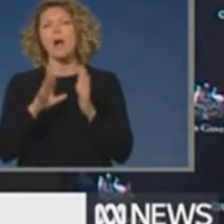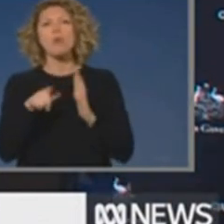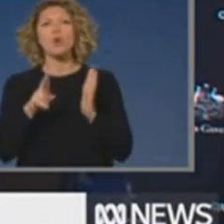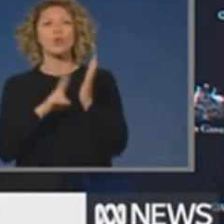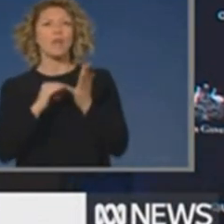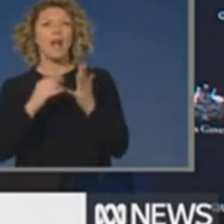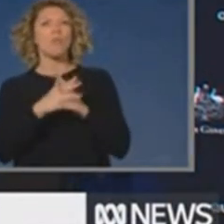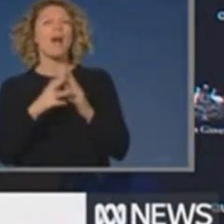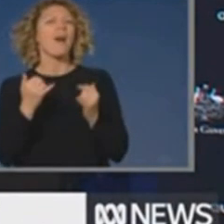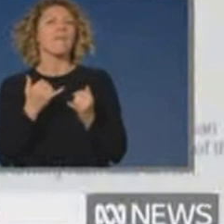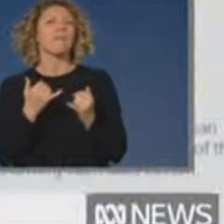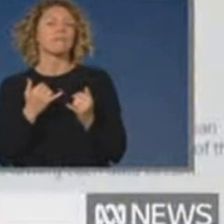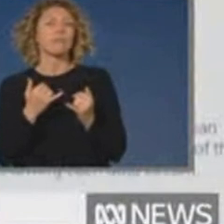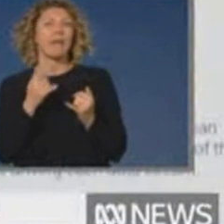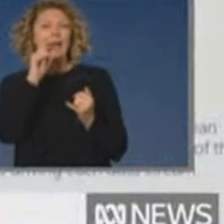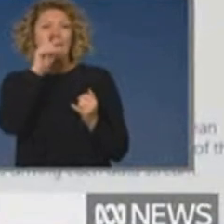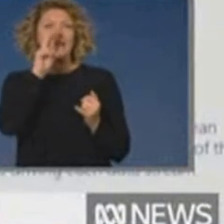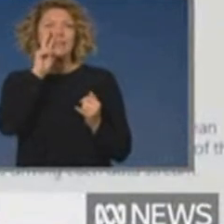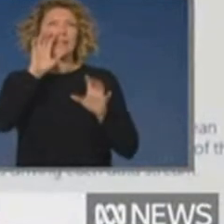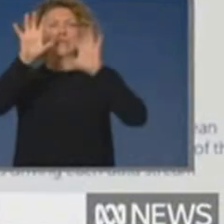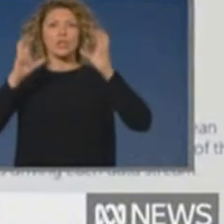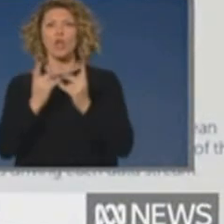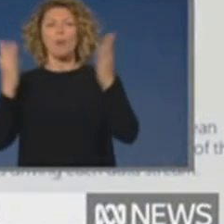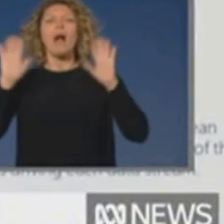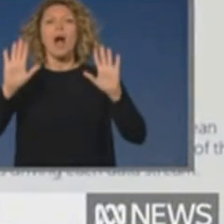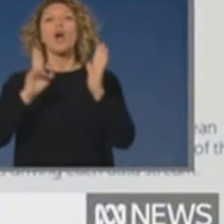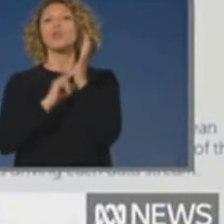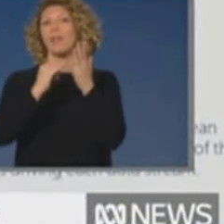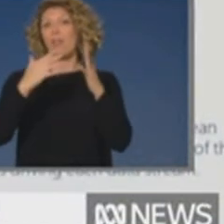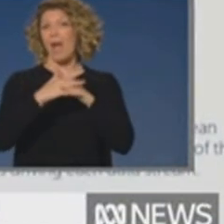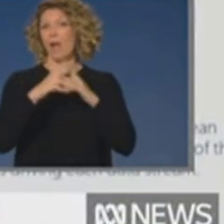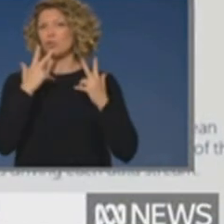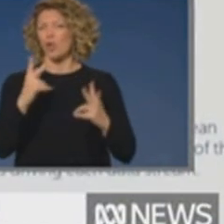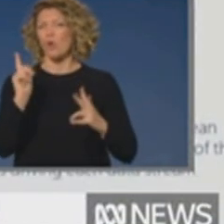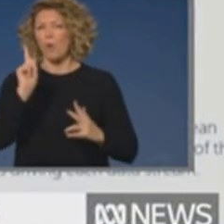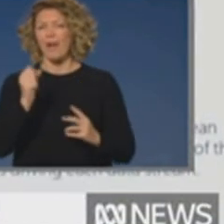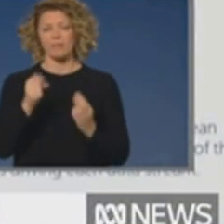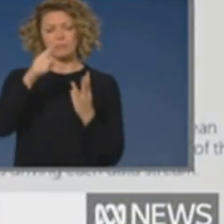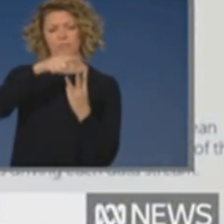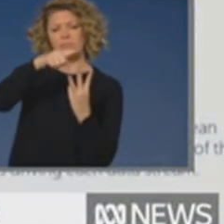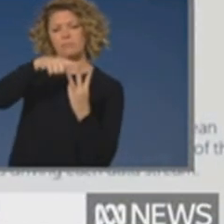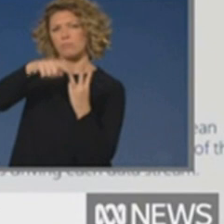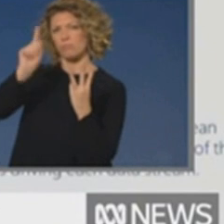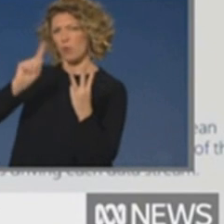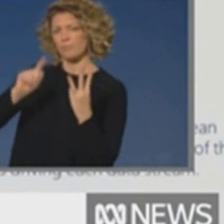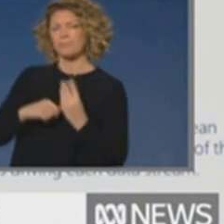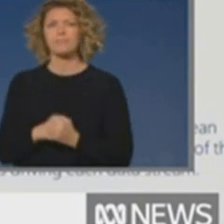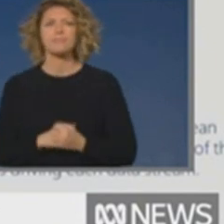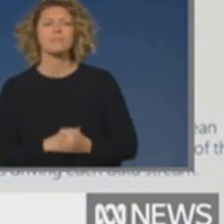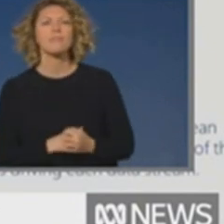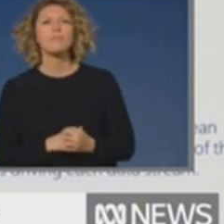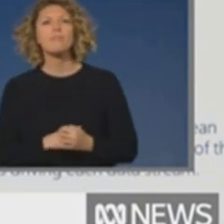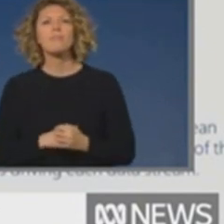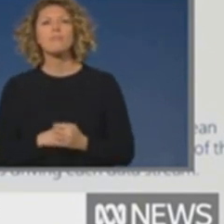becomes a very busy slide if we show too much. So basically this is showing measures that people are